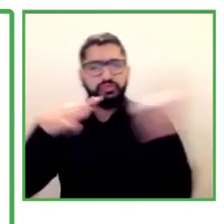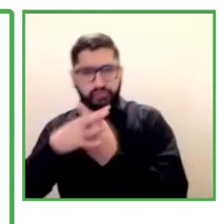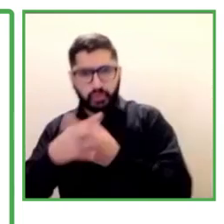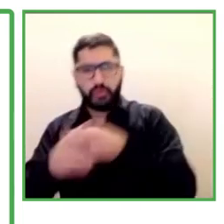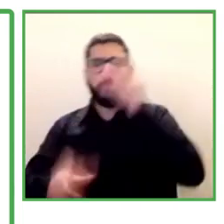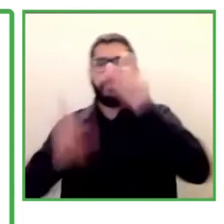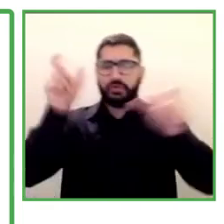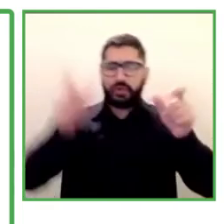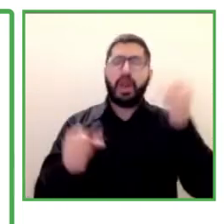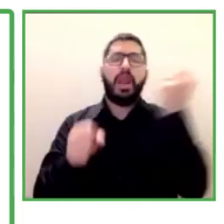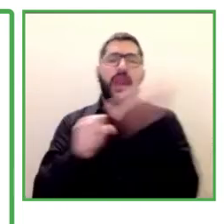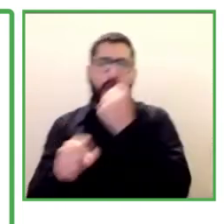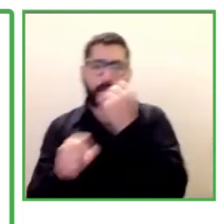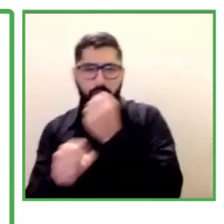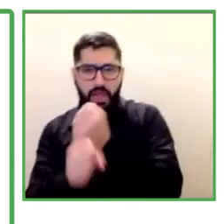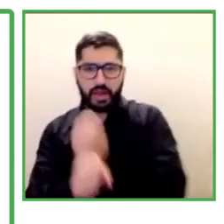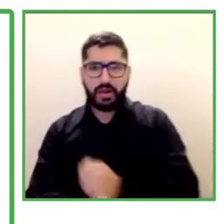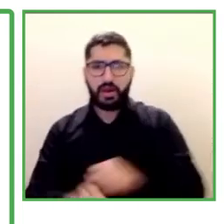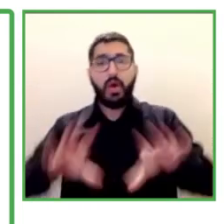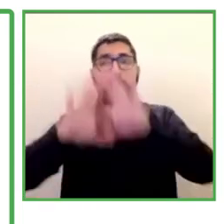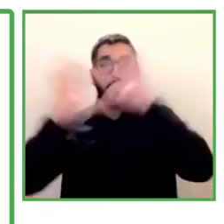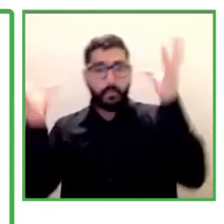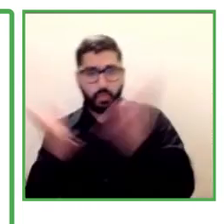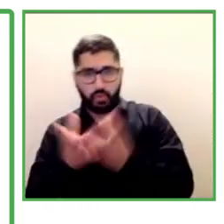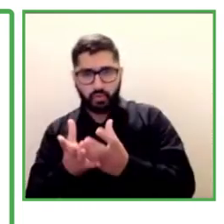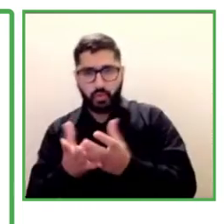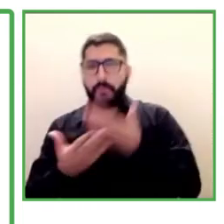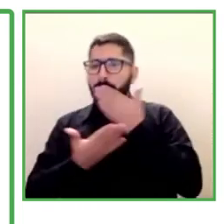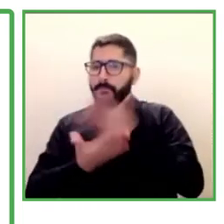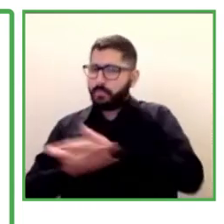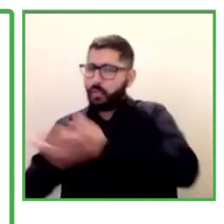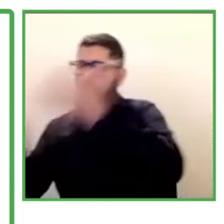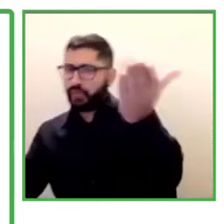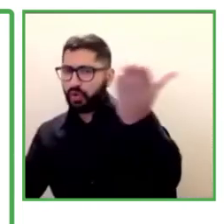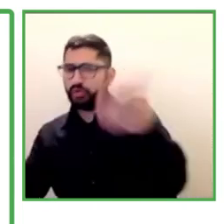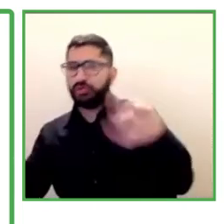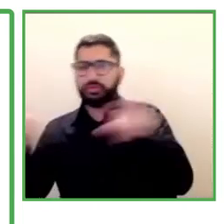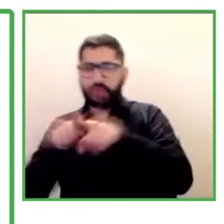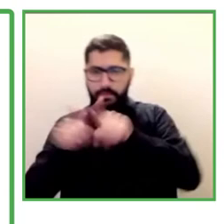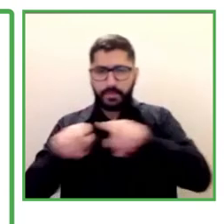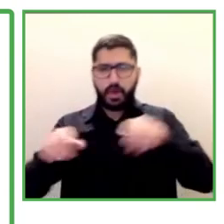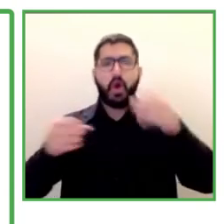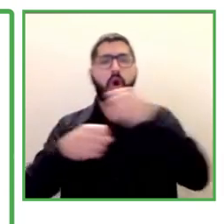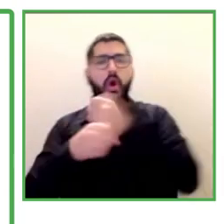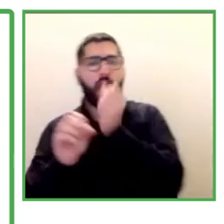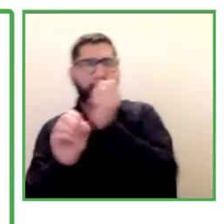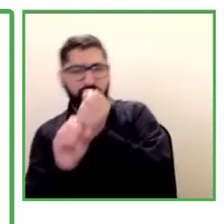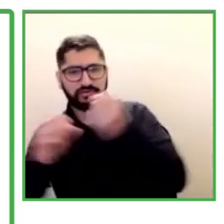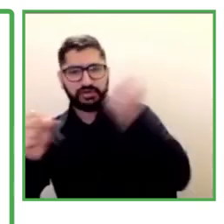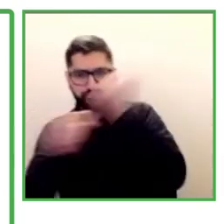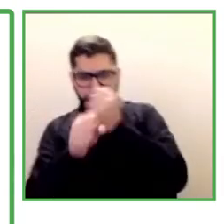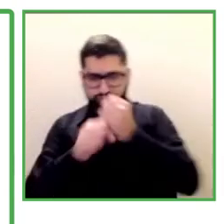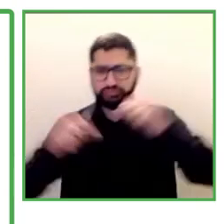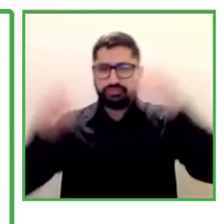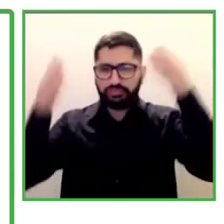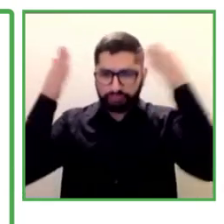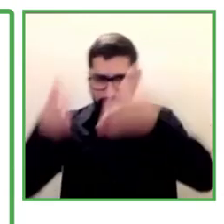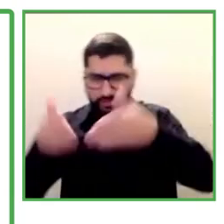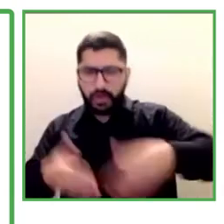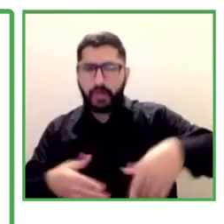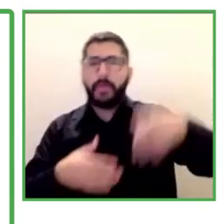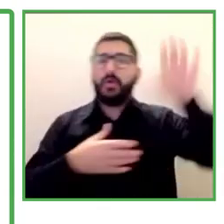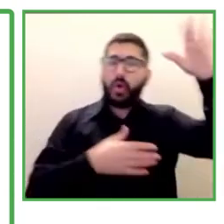areas, the companies, intermediation, work intermediation, and also offices of disability of the